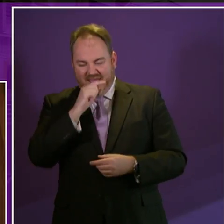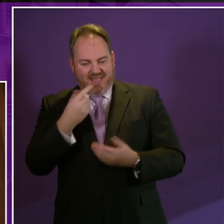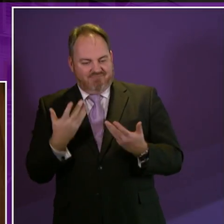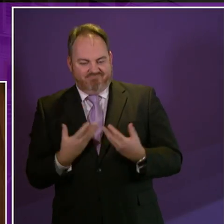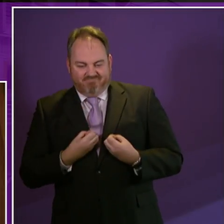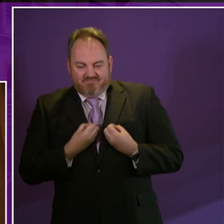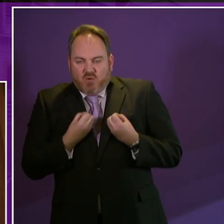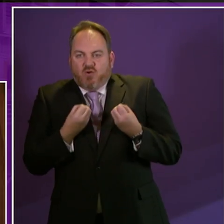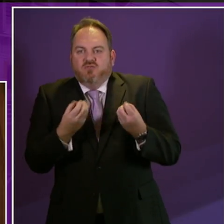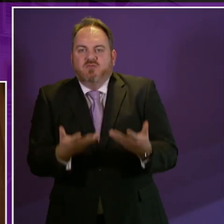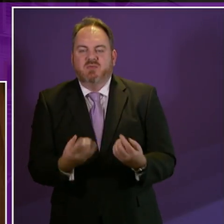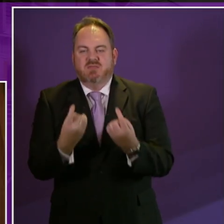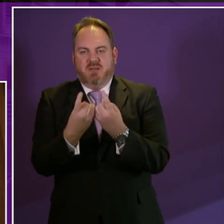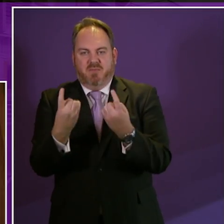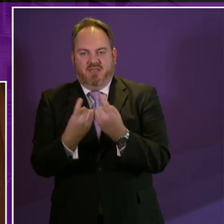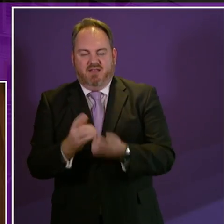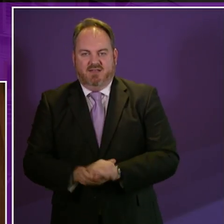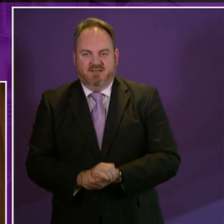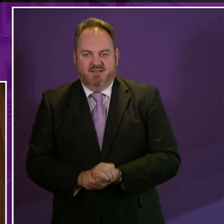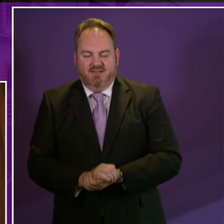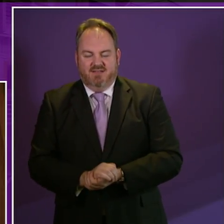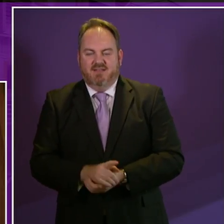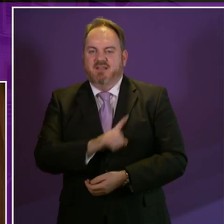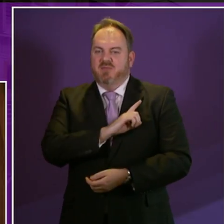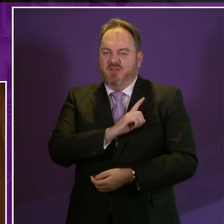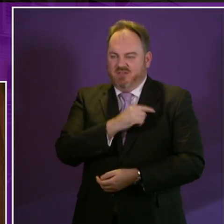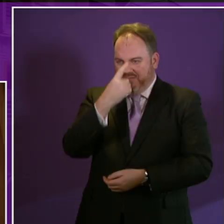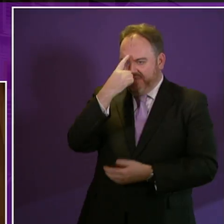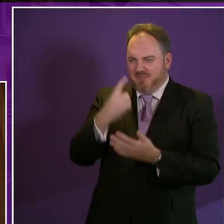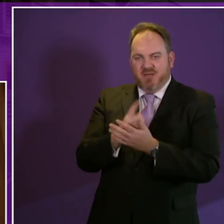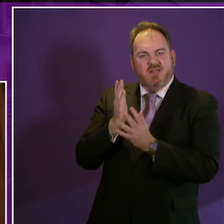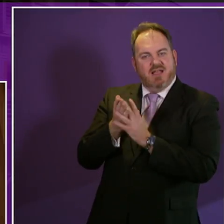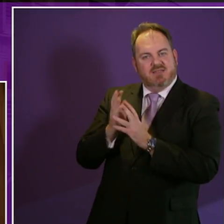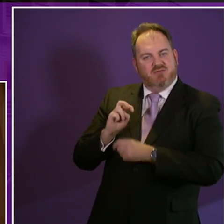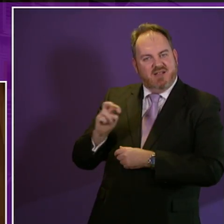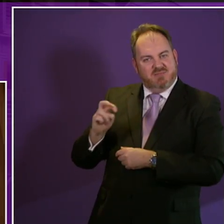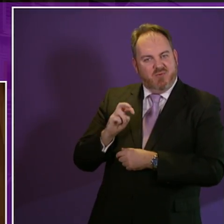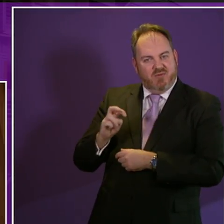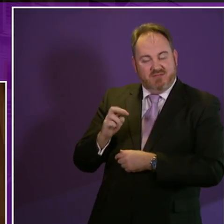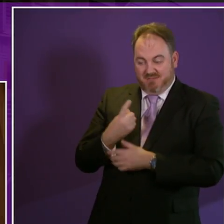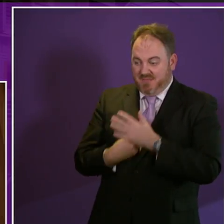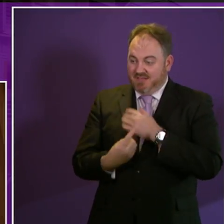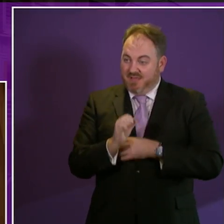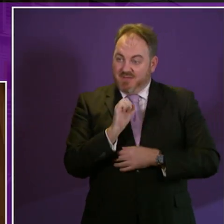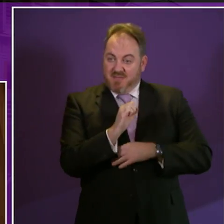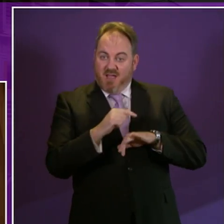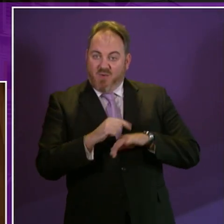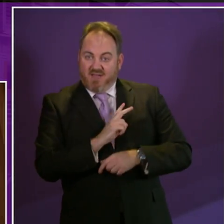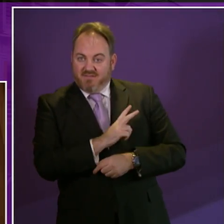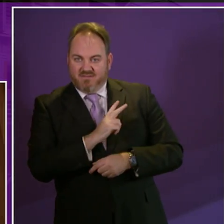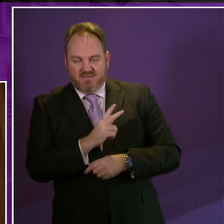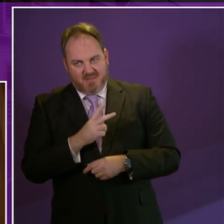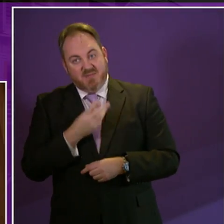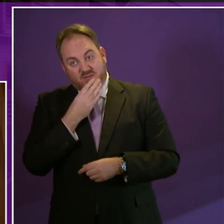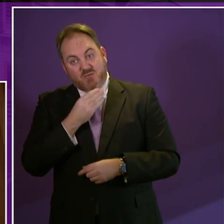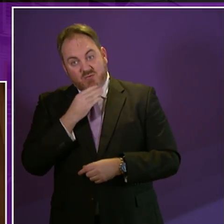That support can take many guises, such as access to transport. Stacey and I have been at the other end of various public transport journeys